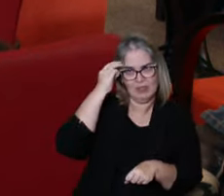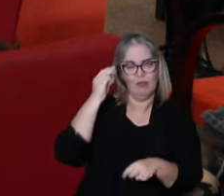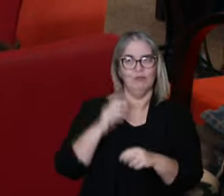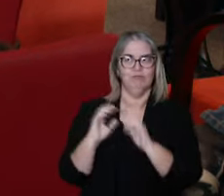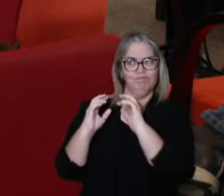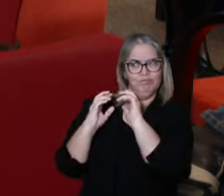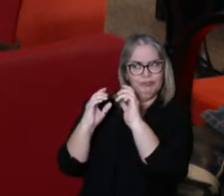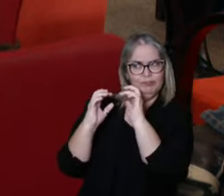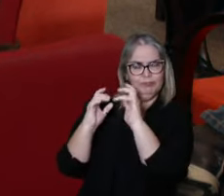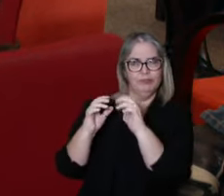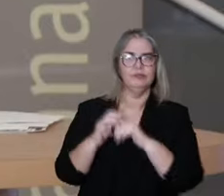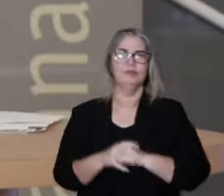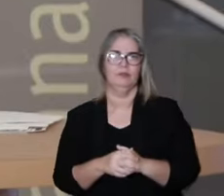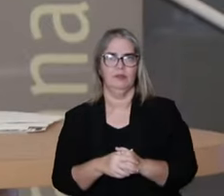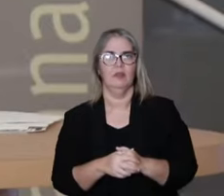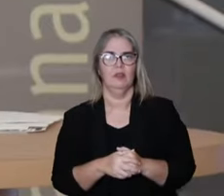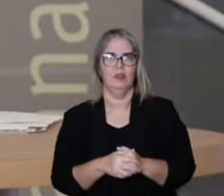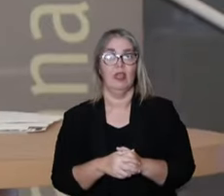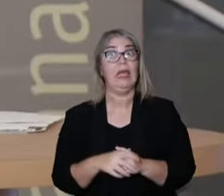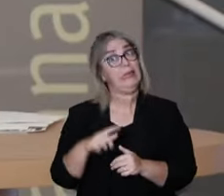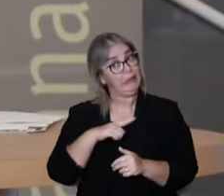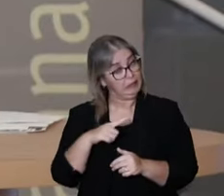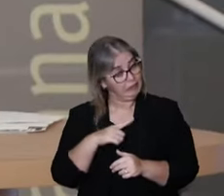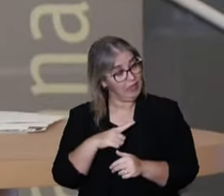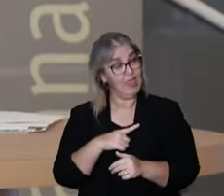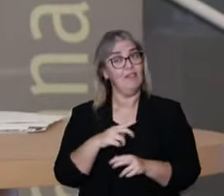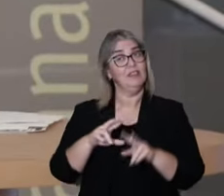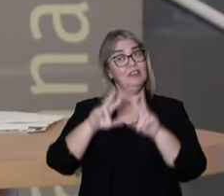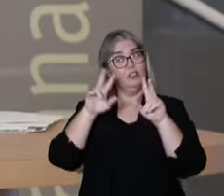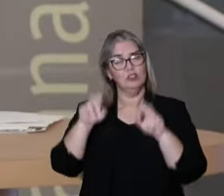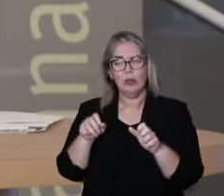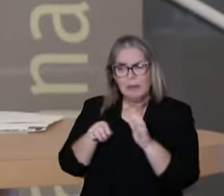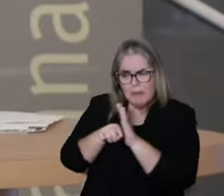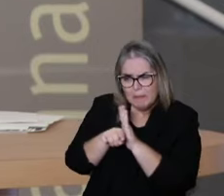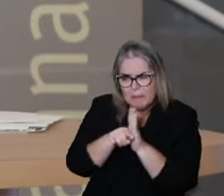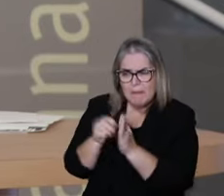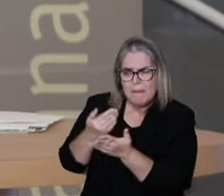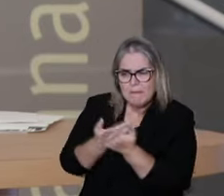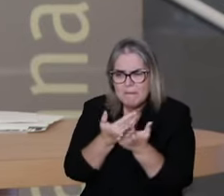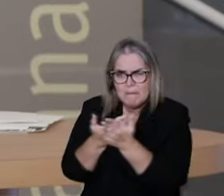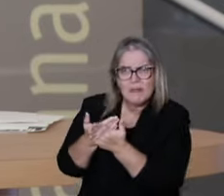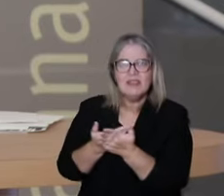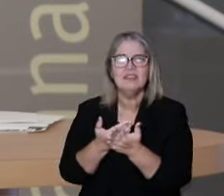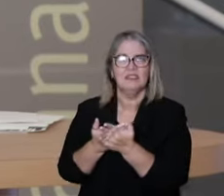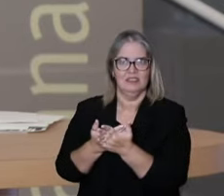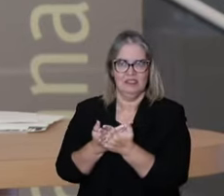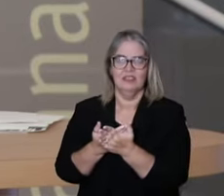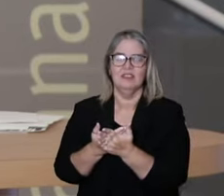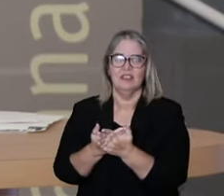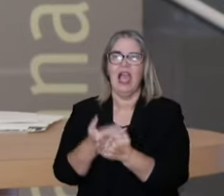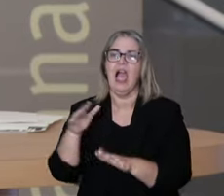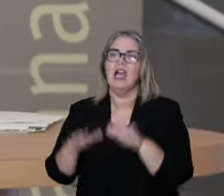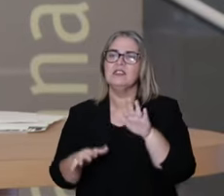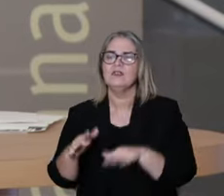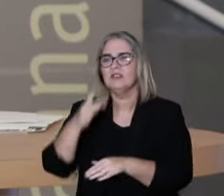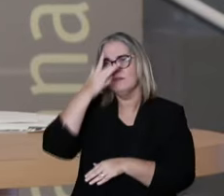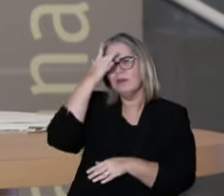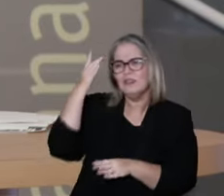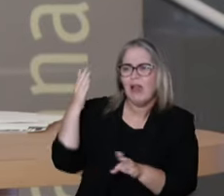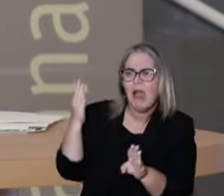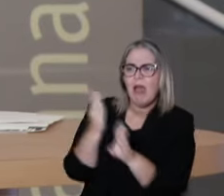in this construction of diagnosis, that it was